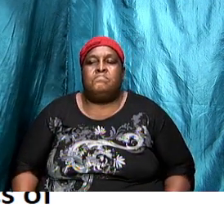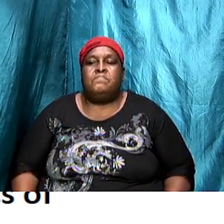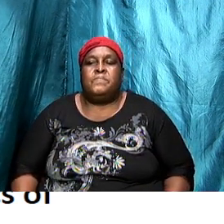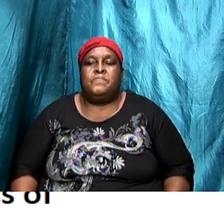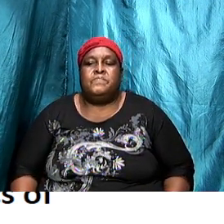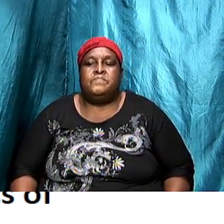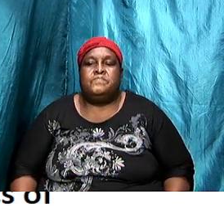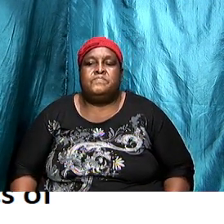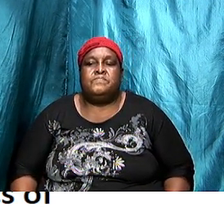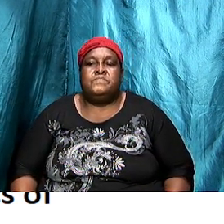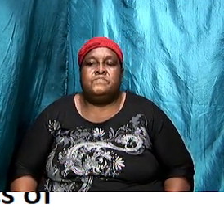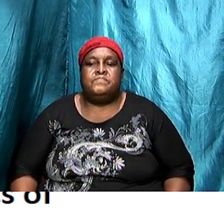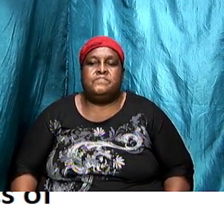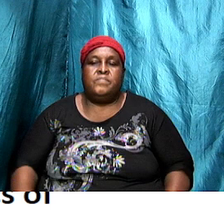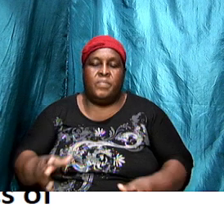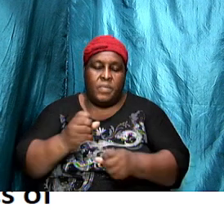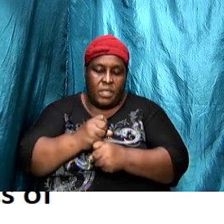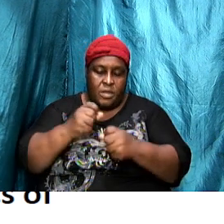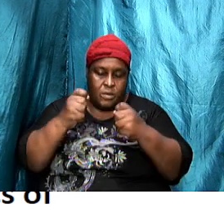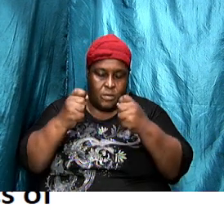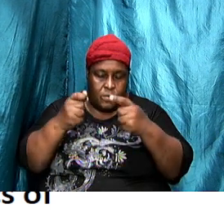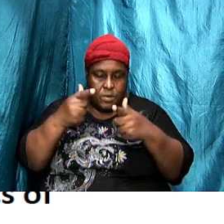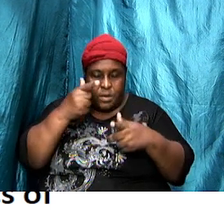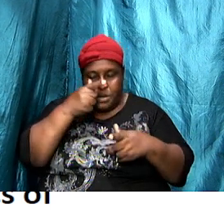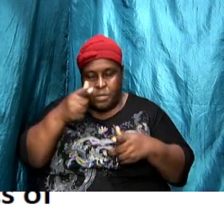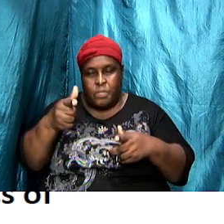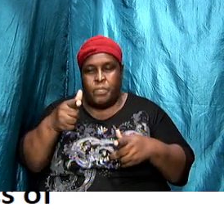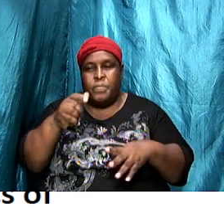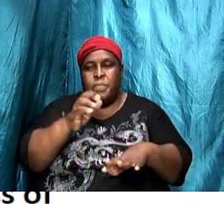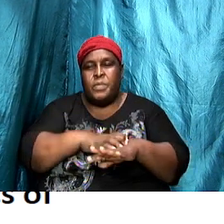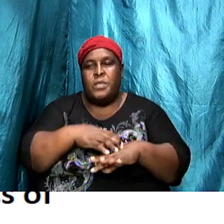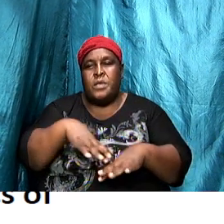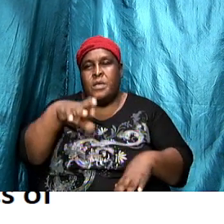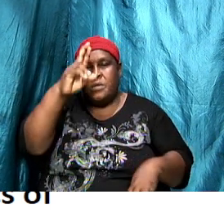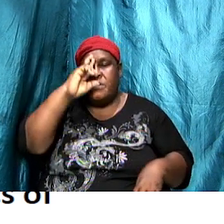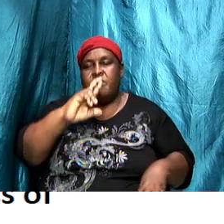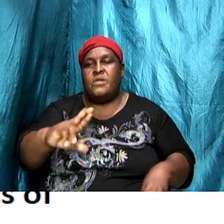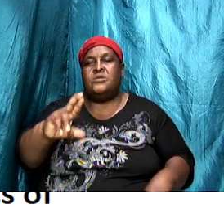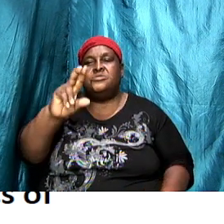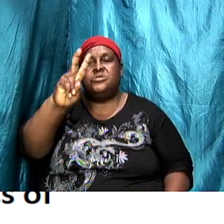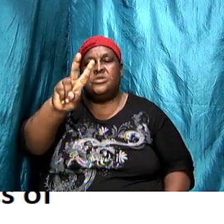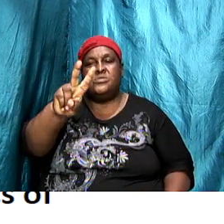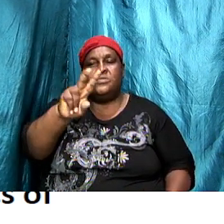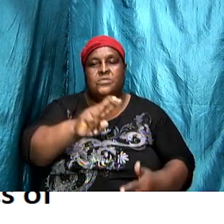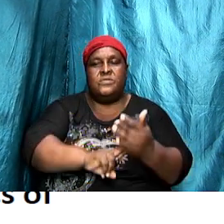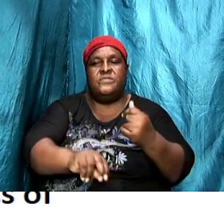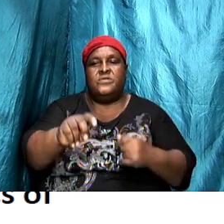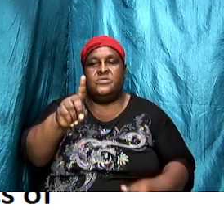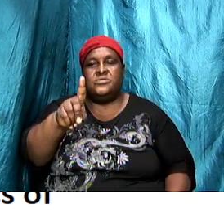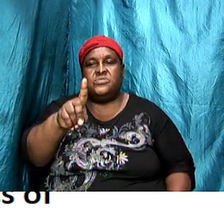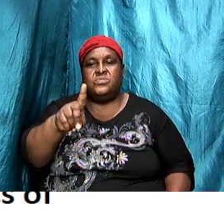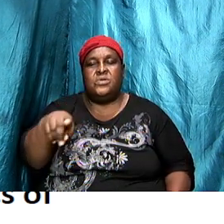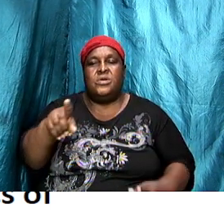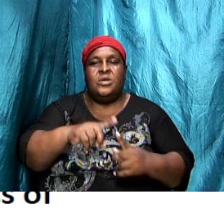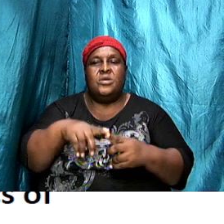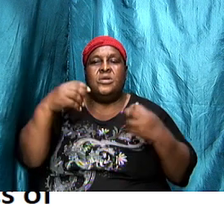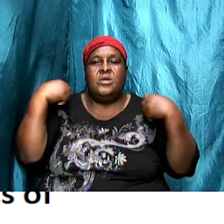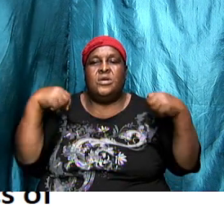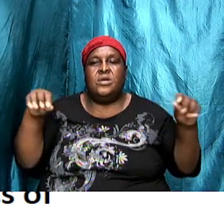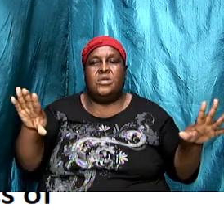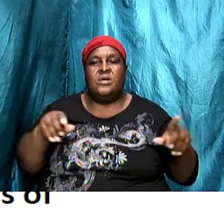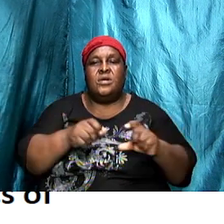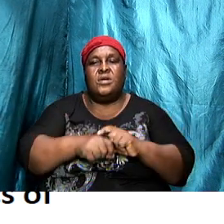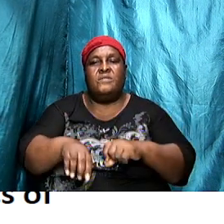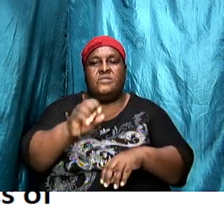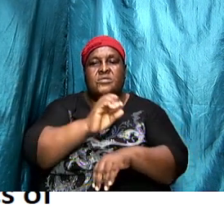want us to take a quick look at Revelation chapter 2 and verse 1. Unto the angel of the church of